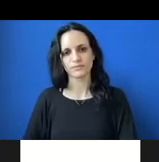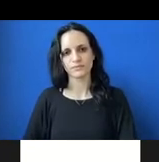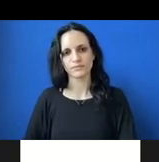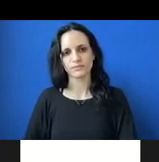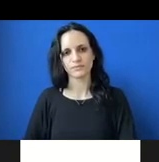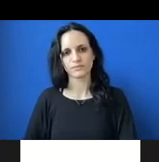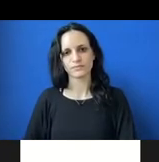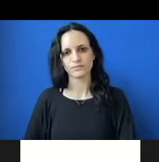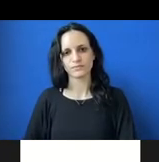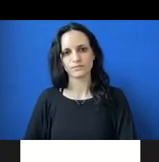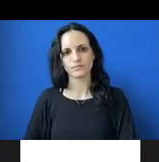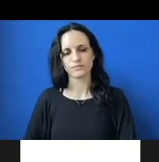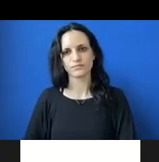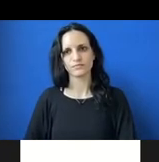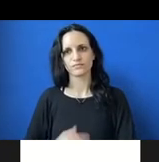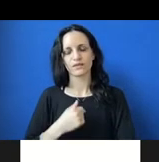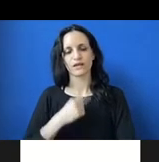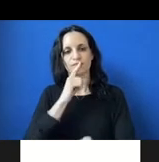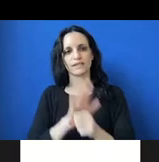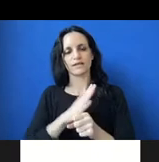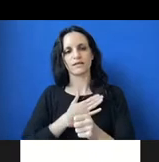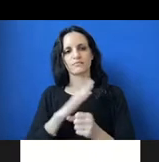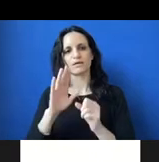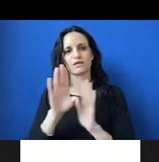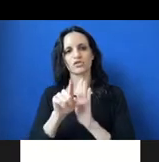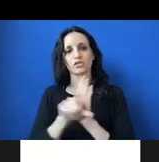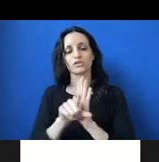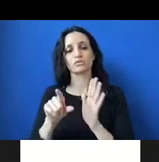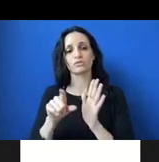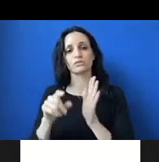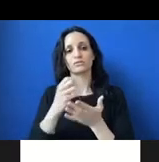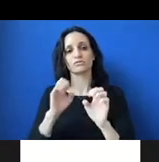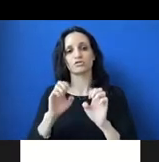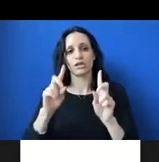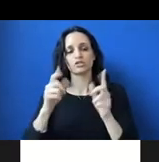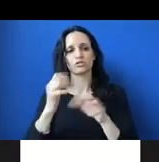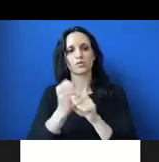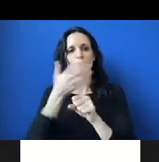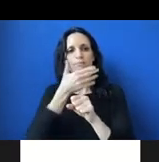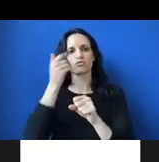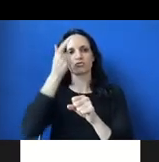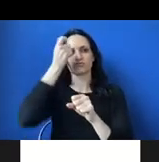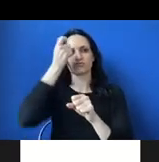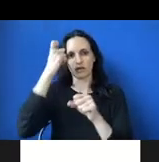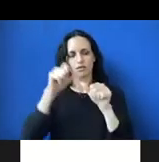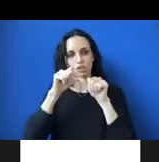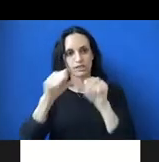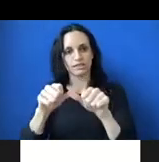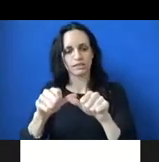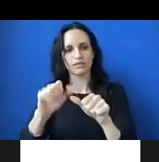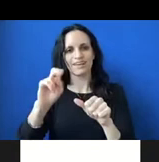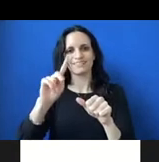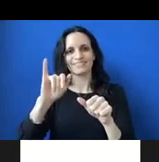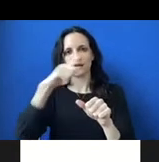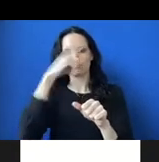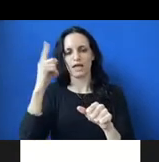I've decided I've dedicated my undergraduate education to trying to gain a better understanding of the persistence of anti-black racism